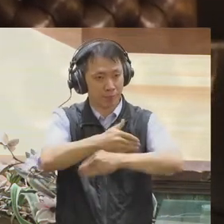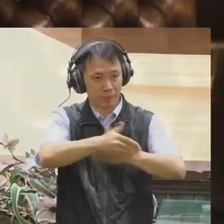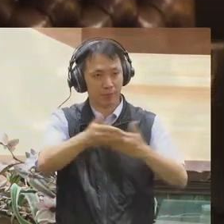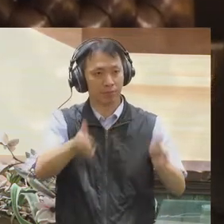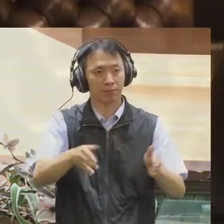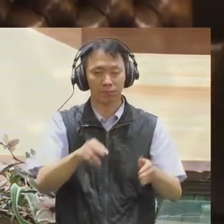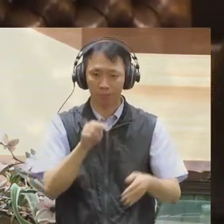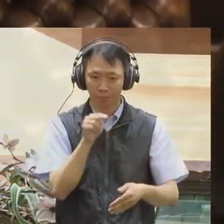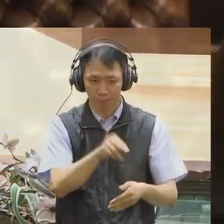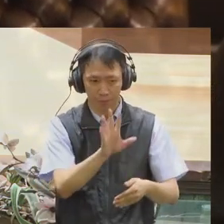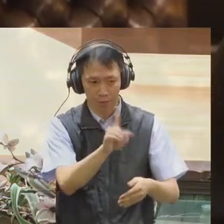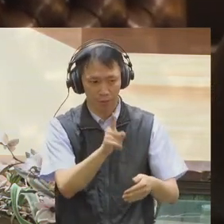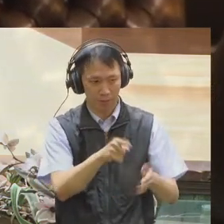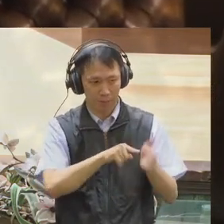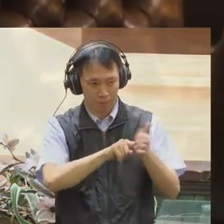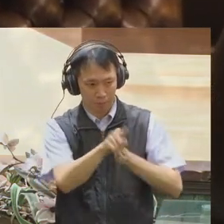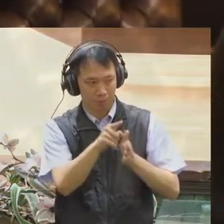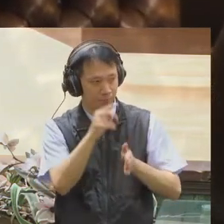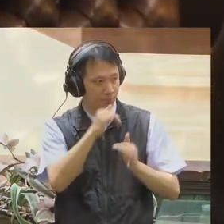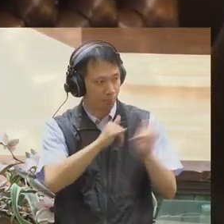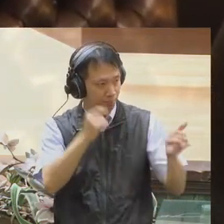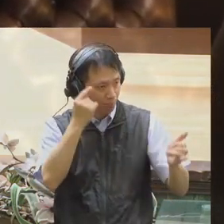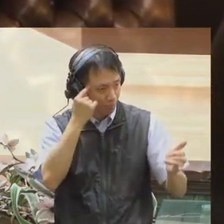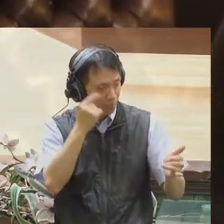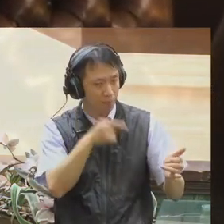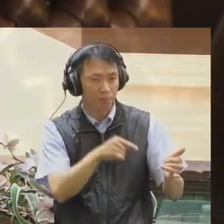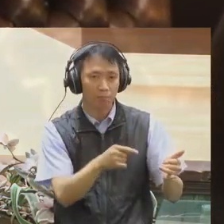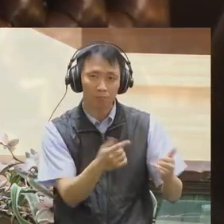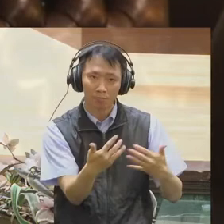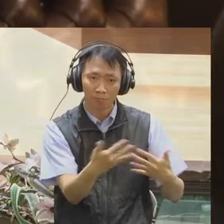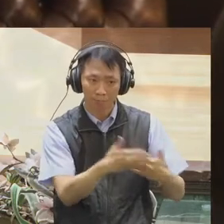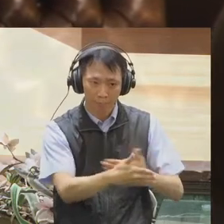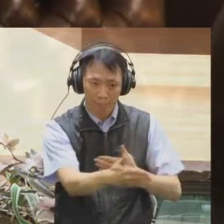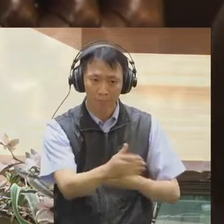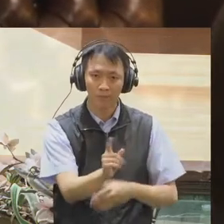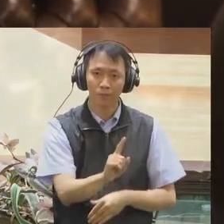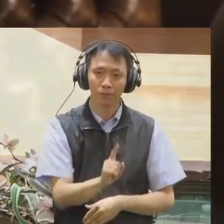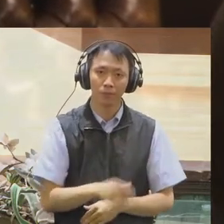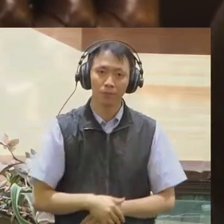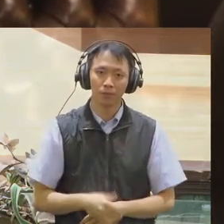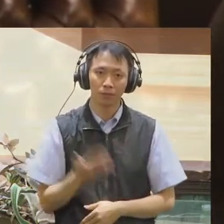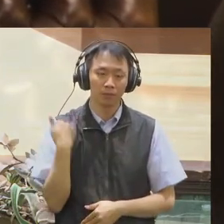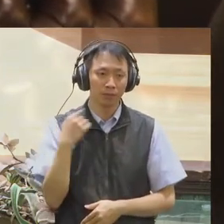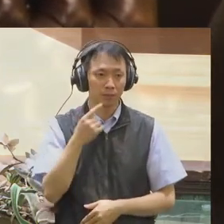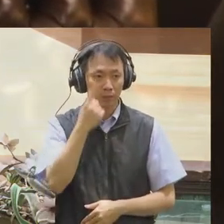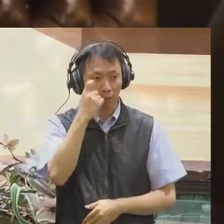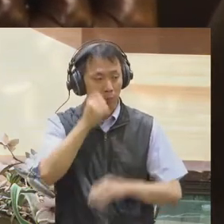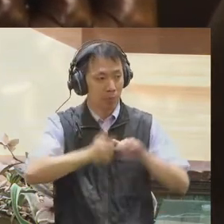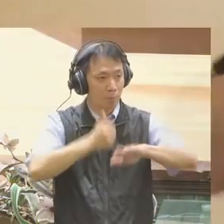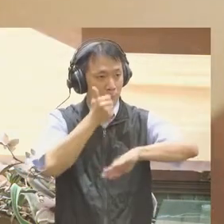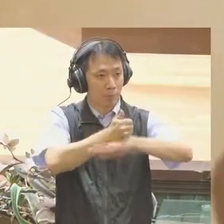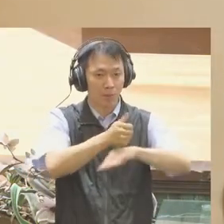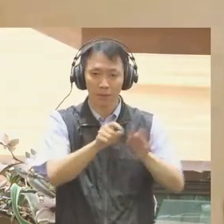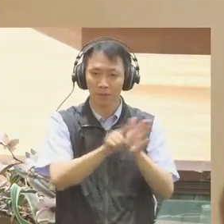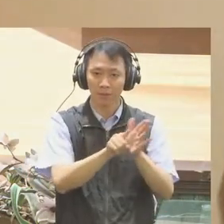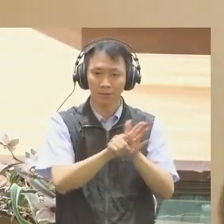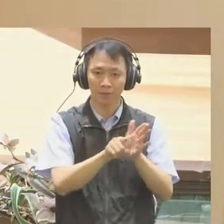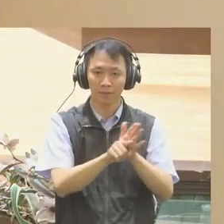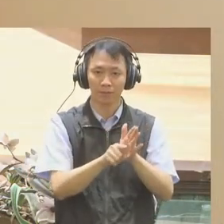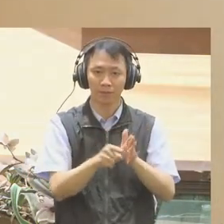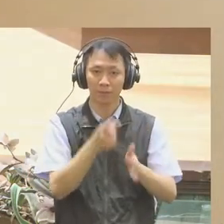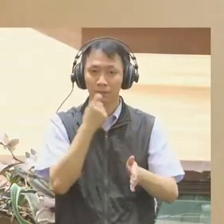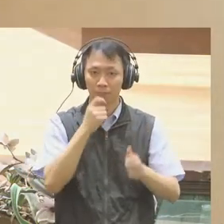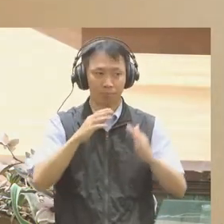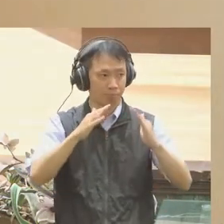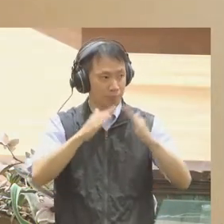listening to voices at scale in the long periods between the elections. During Obama's tenure, the White House received roughly 10